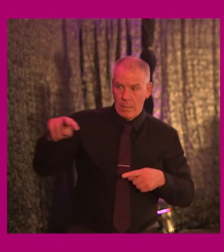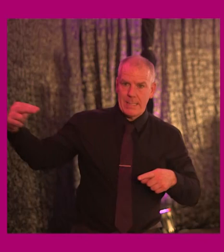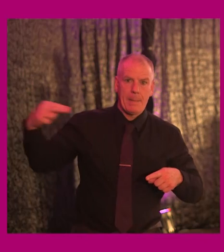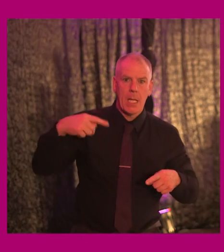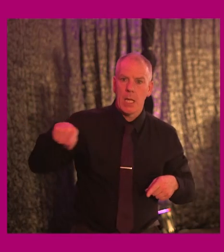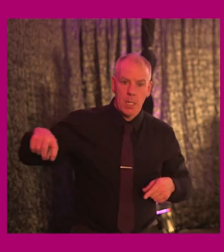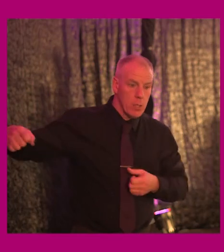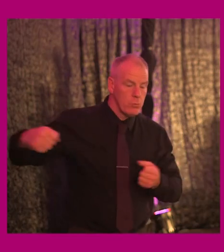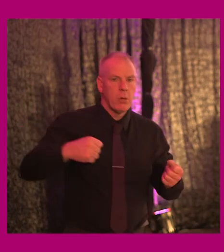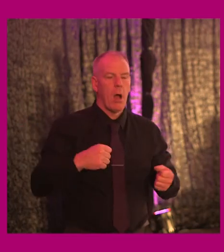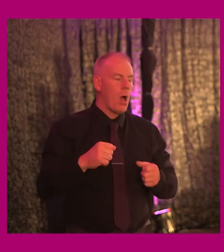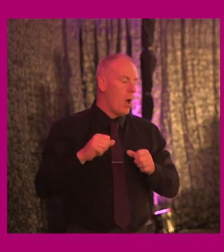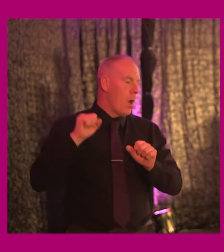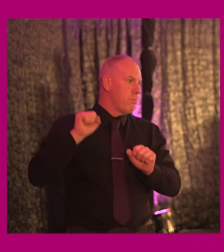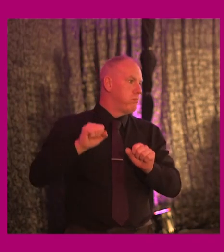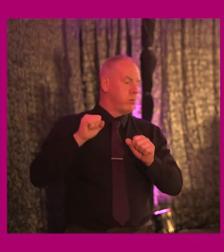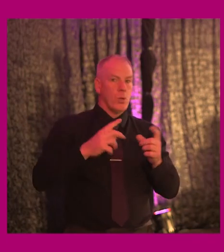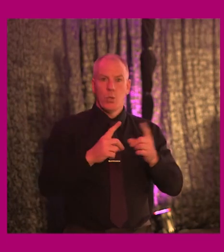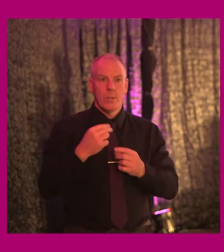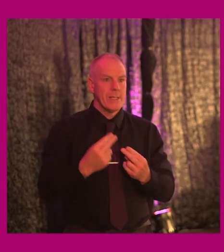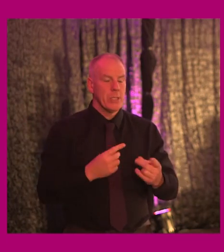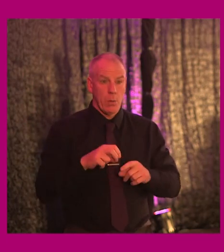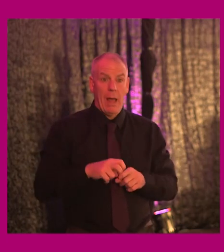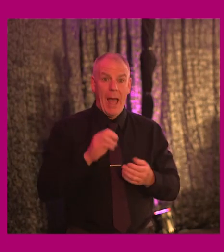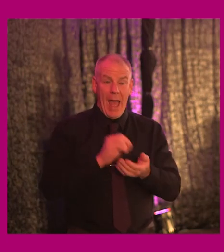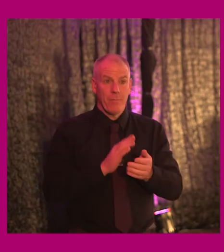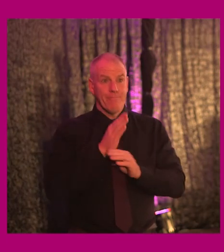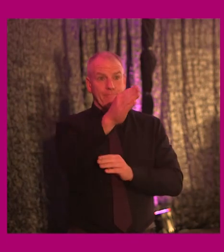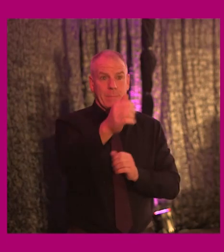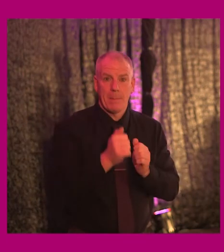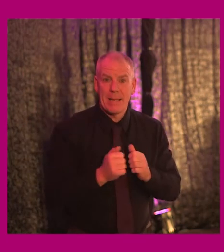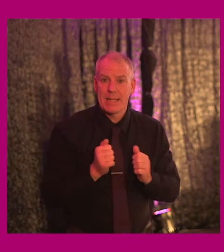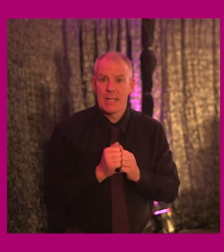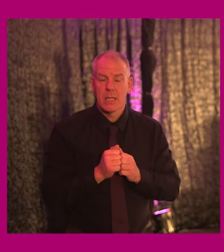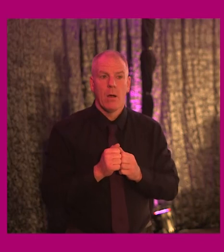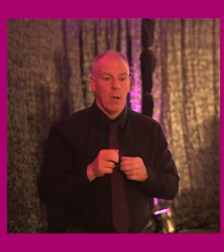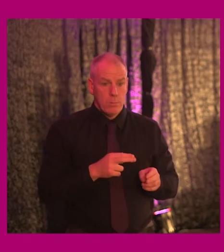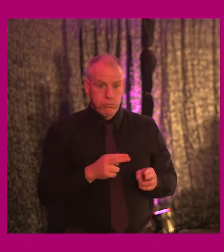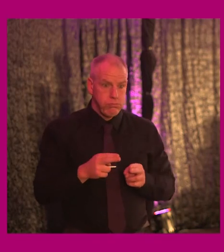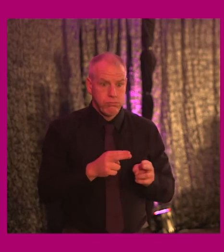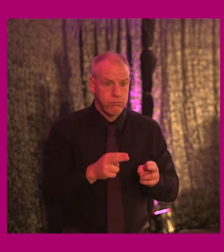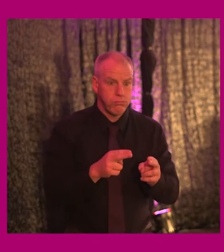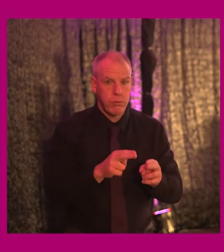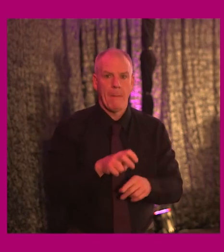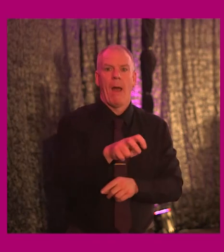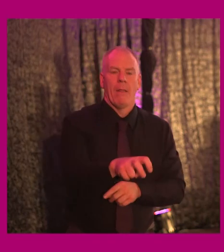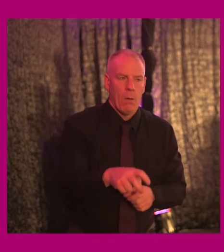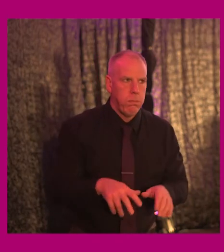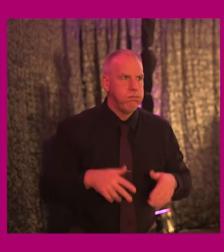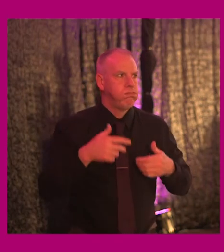ignoring the hooting horns. You do what you need to do. You have to get to your meeting and you manage to navigate safely back onto the path.